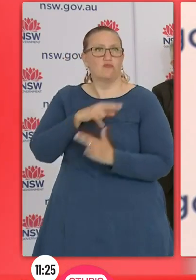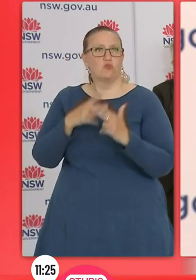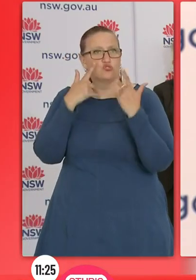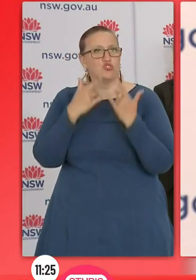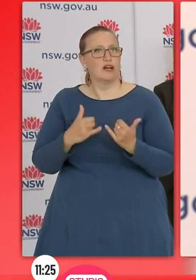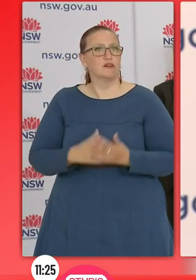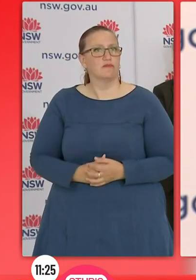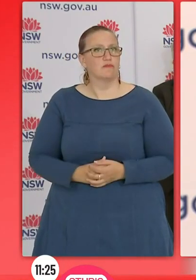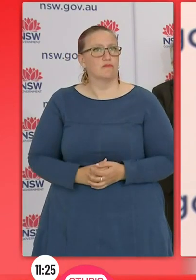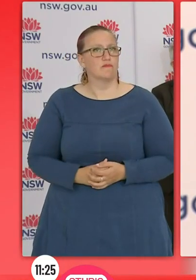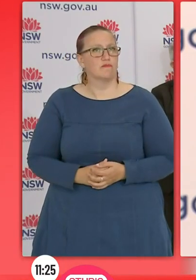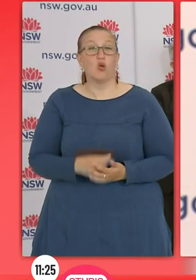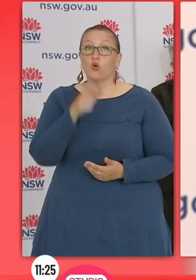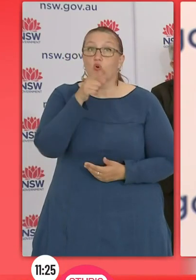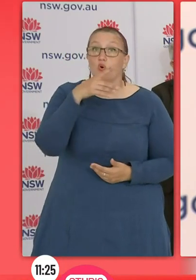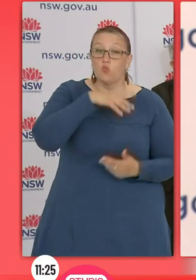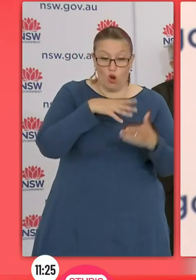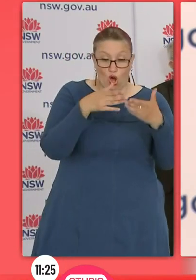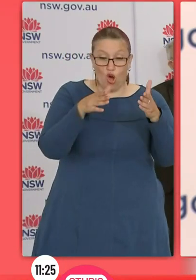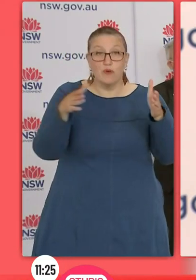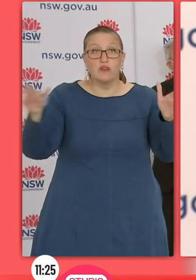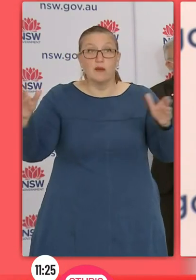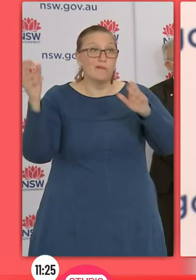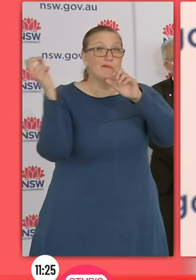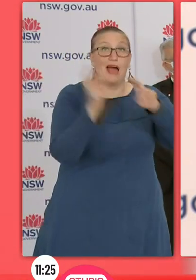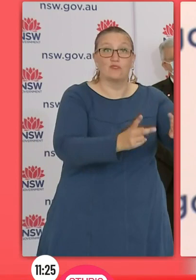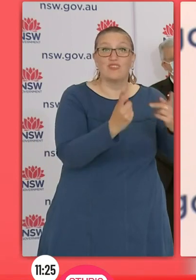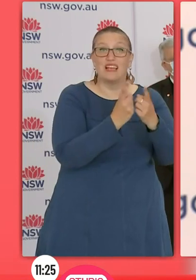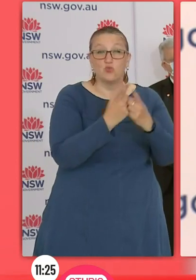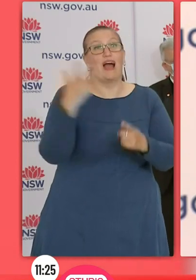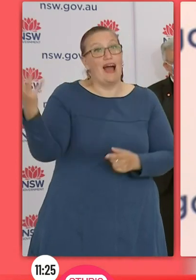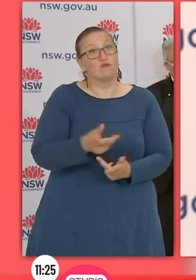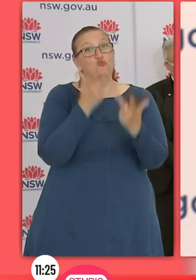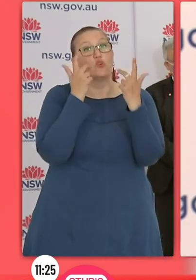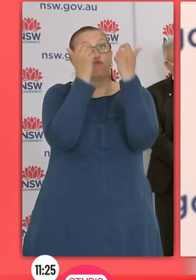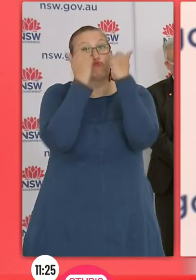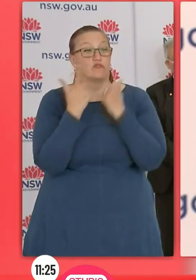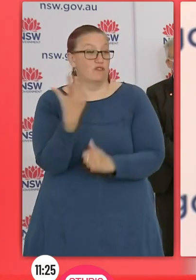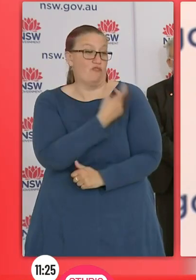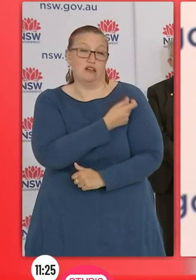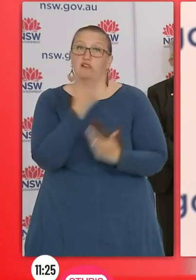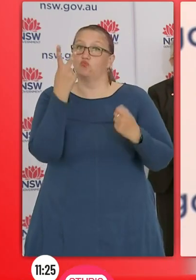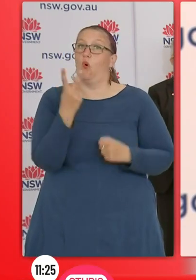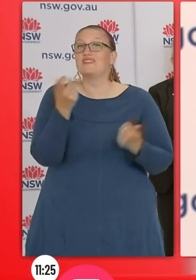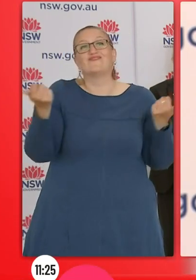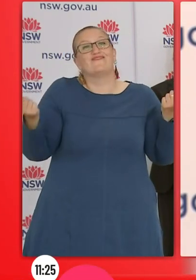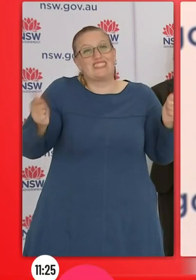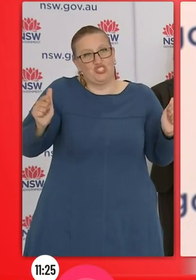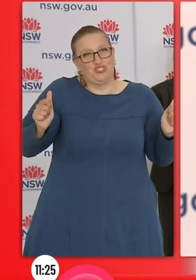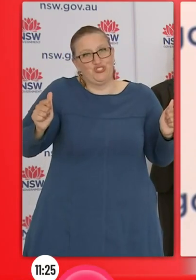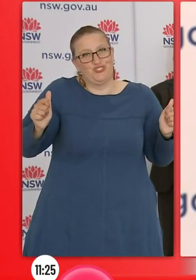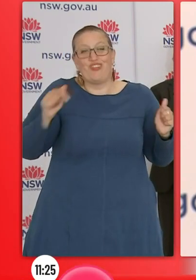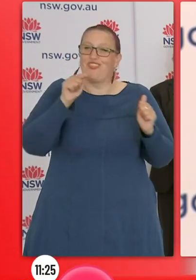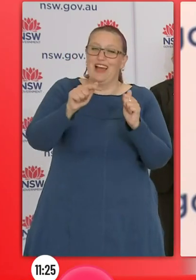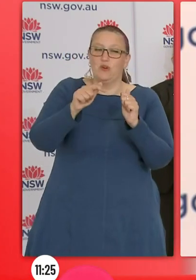is the full vaccination, is someone being fully vaccinated and being able to demonstrate that. And that is what we're basing our roadmap on. And that